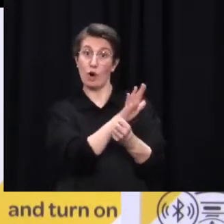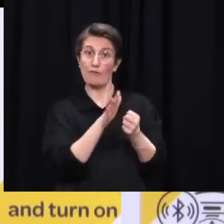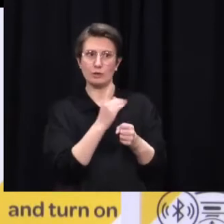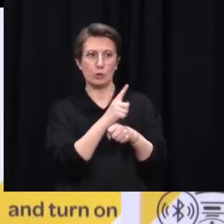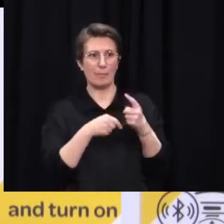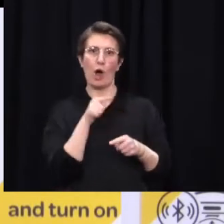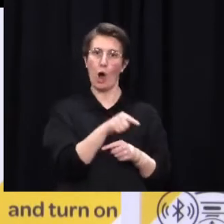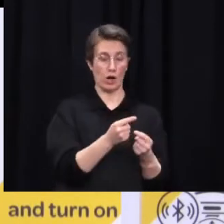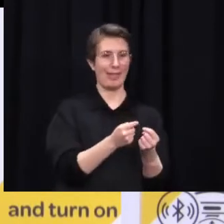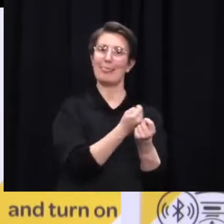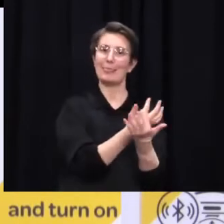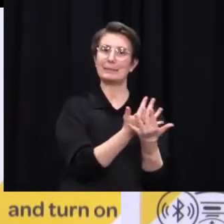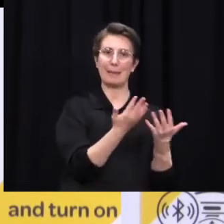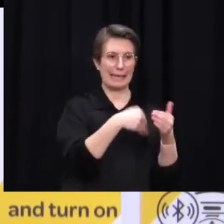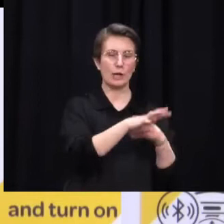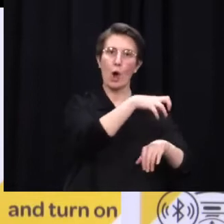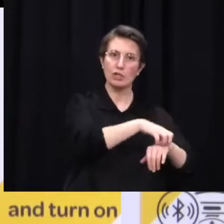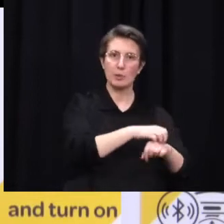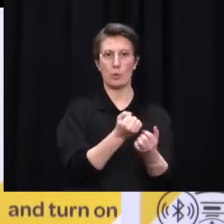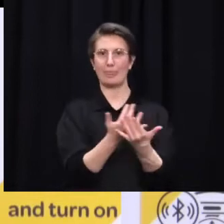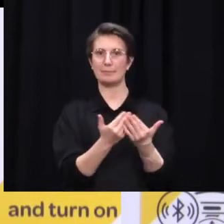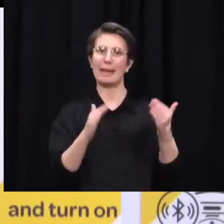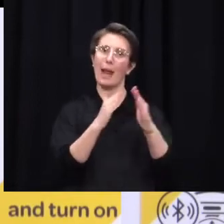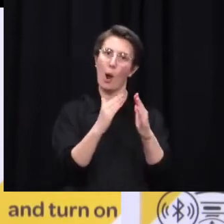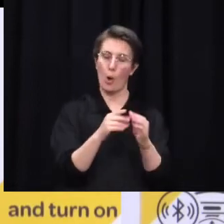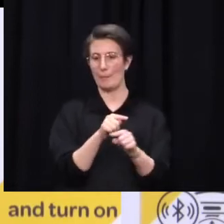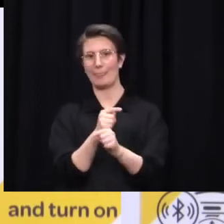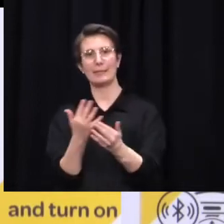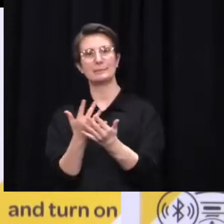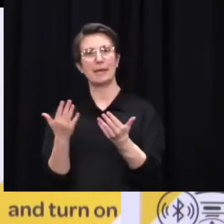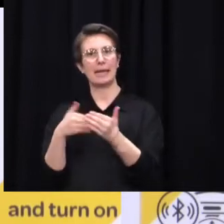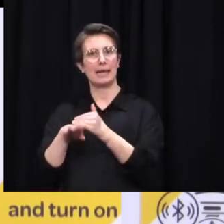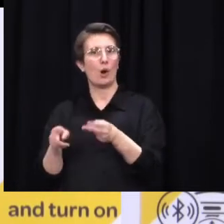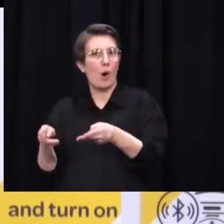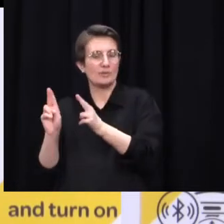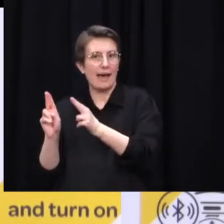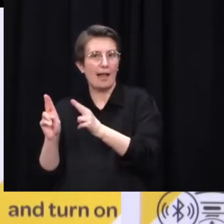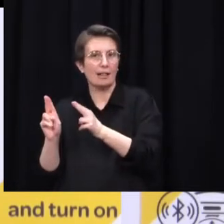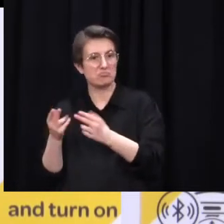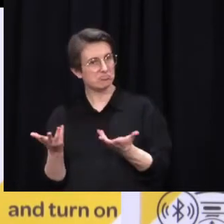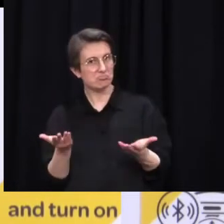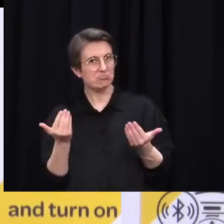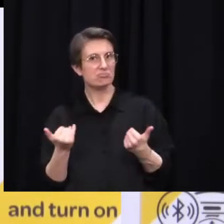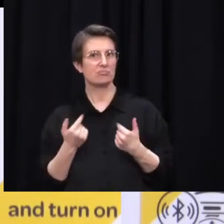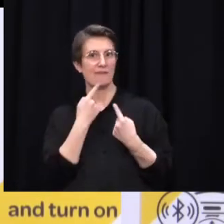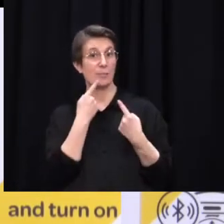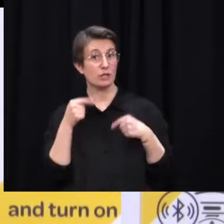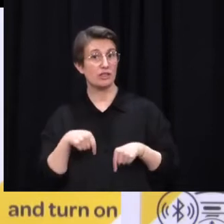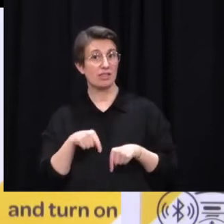At the moment, my understanding is we still have two people in hospital. We've not had anyone who's required